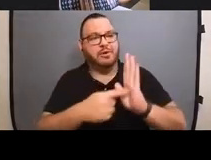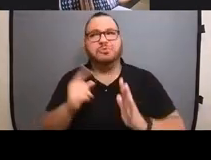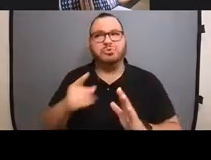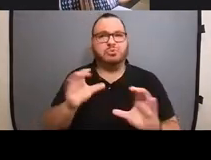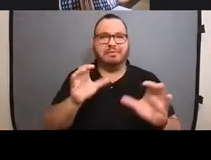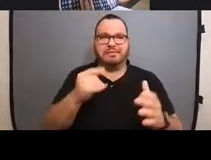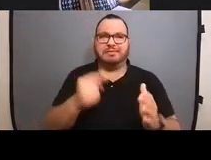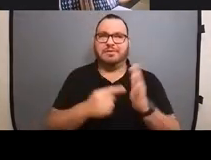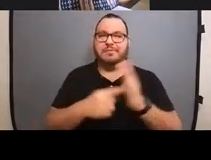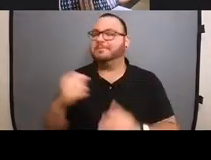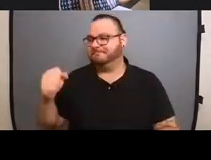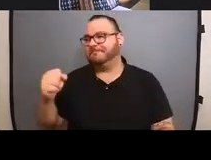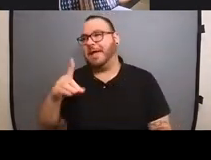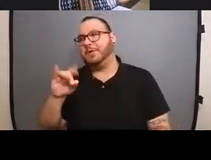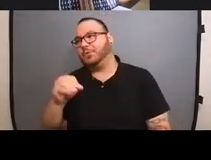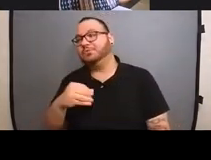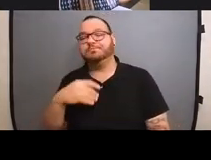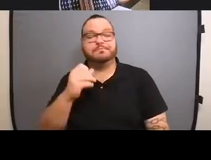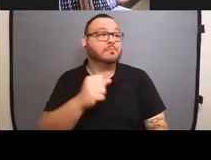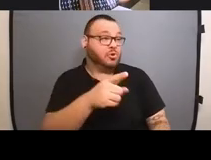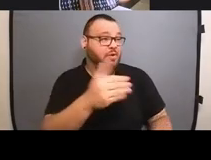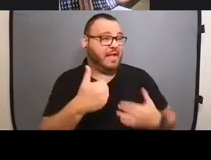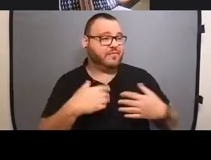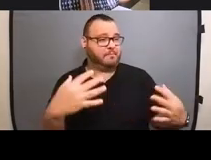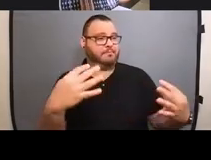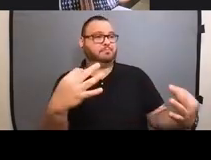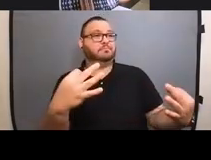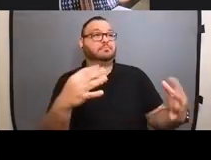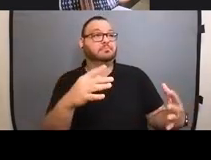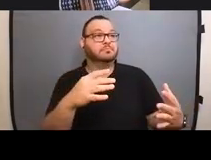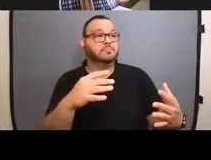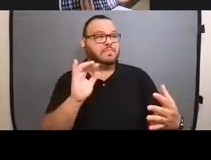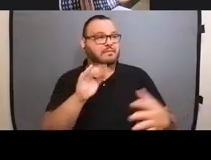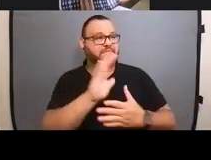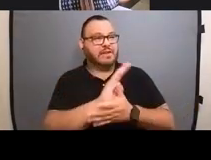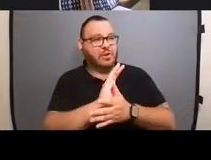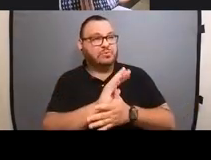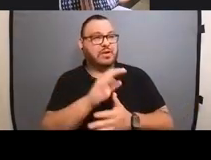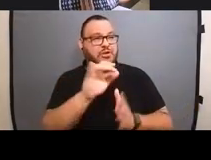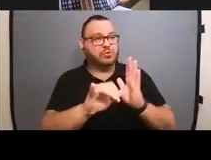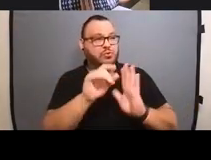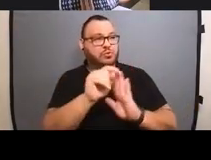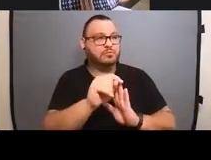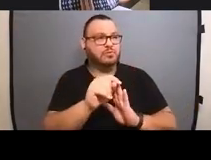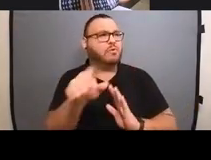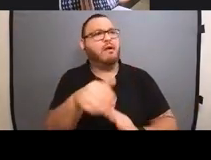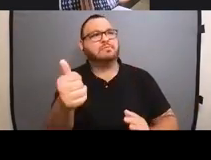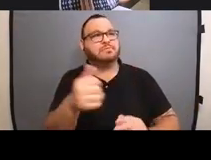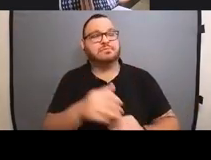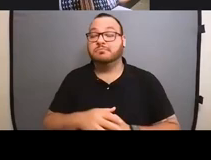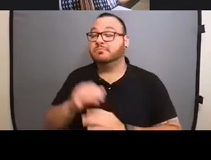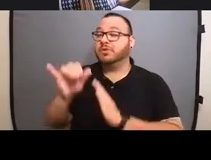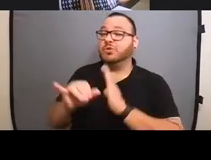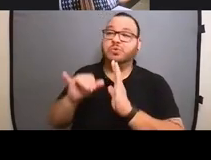um, meditation kind of videos on YouTube and what else, what else can we find on your YouTube? My YouTube lately, I